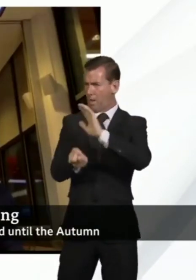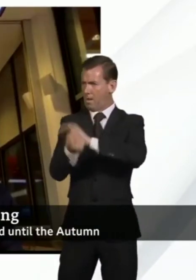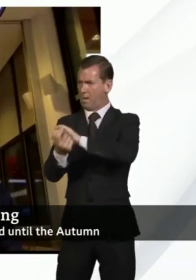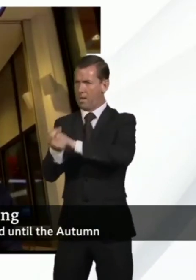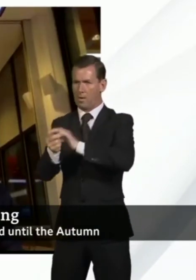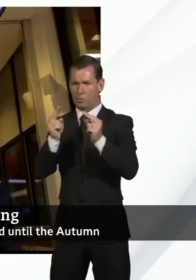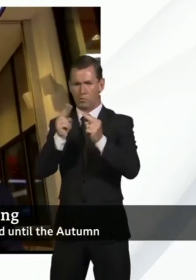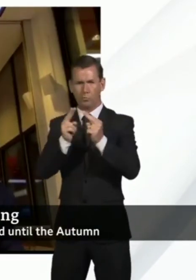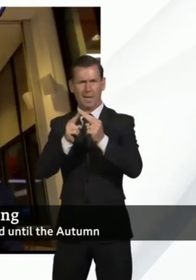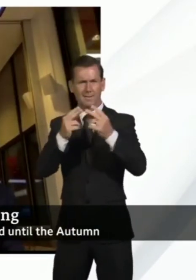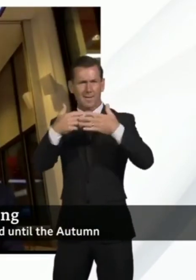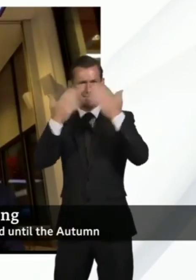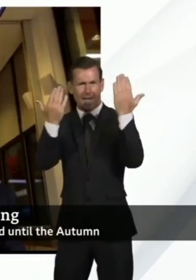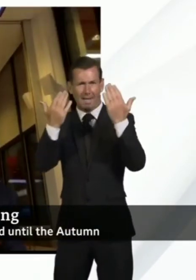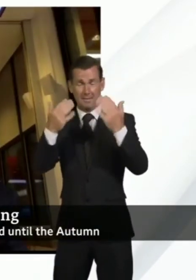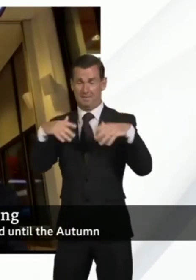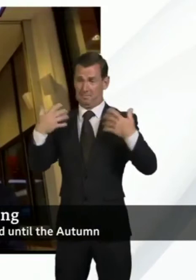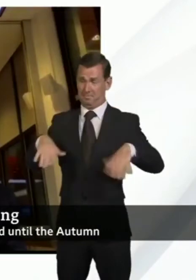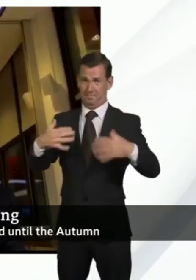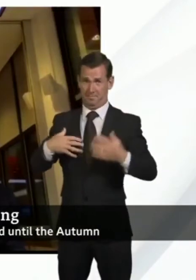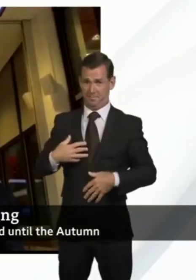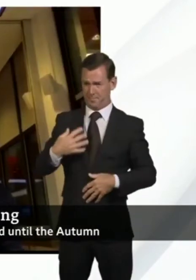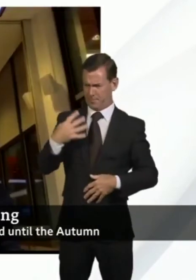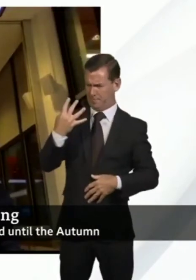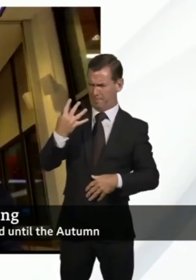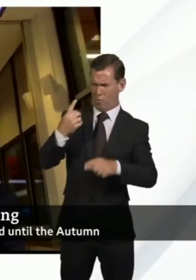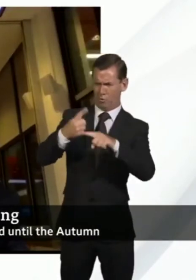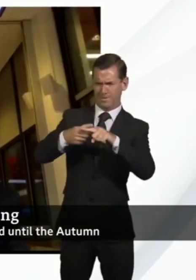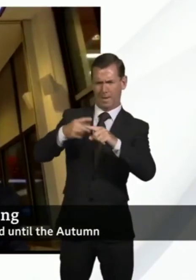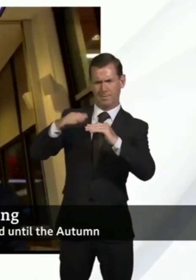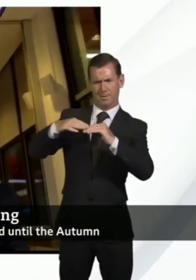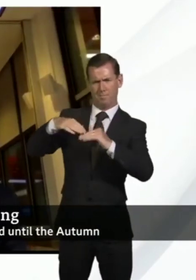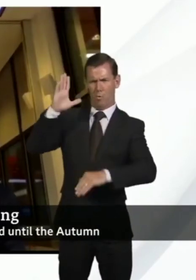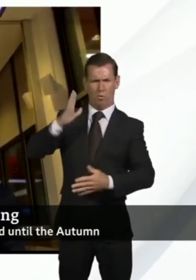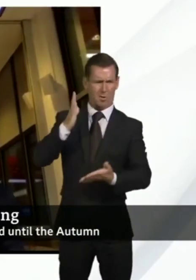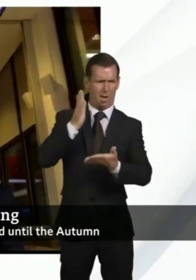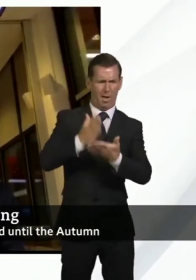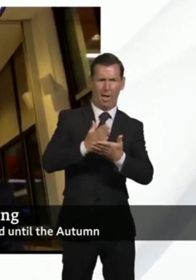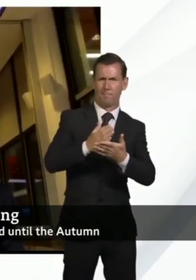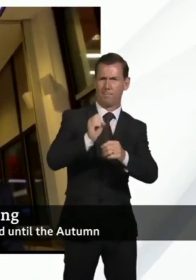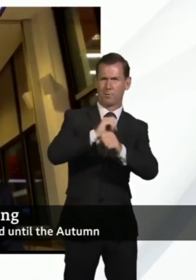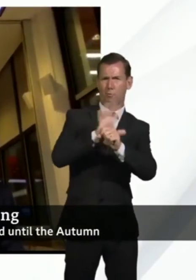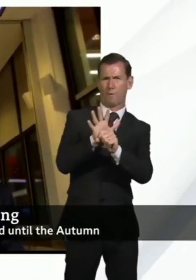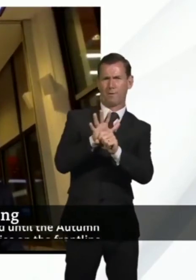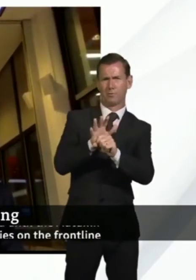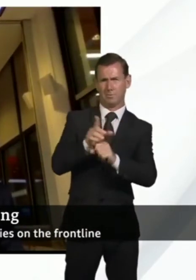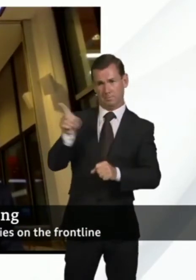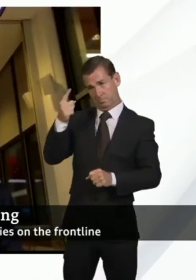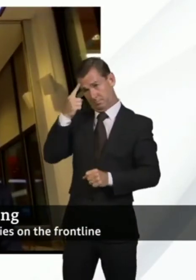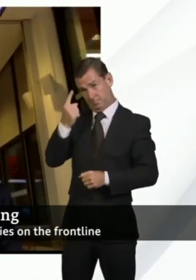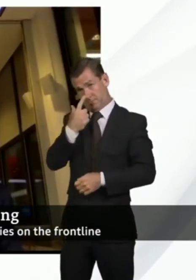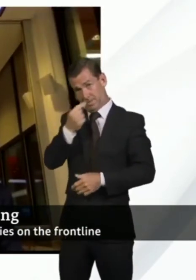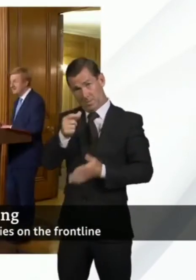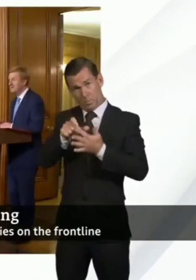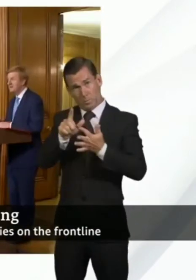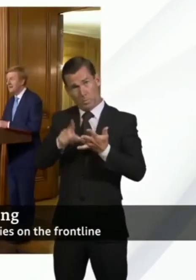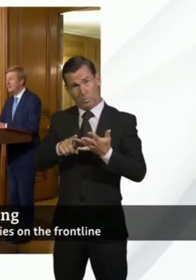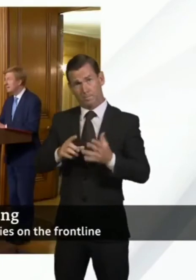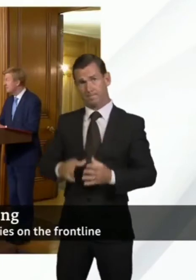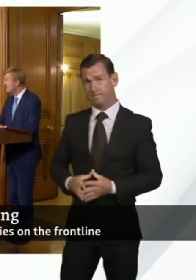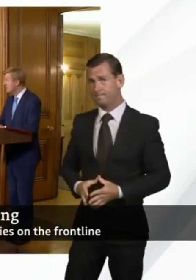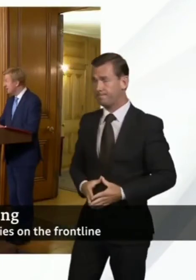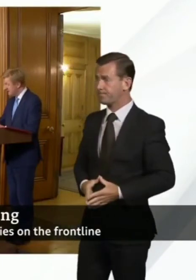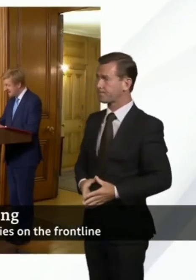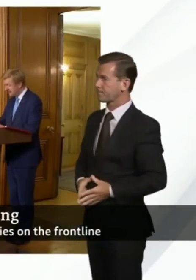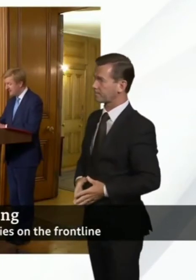confirmed cases, that is probably well below the number of actual cases in the UK. Well, thank you